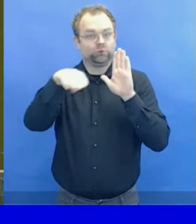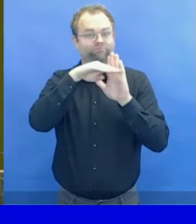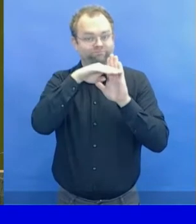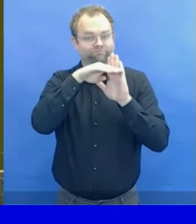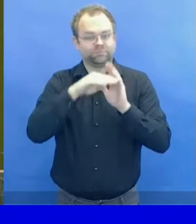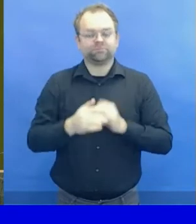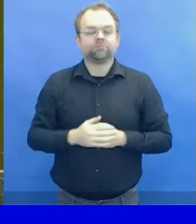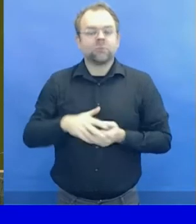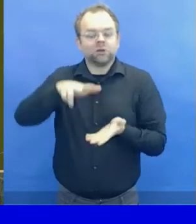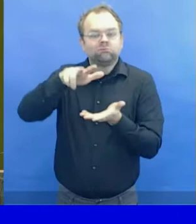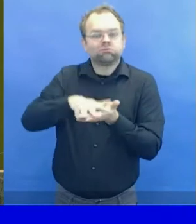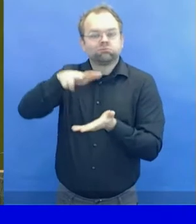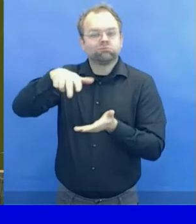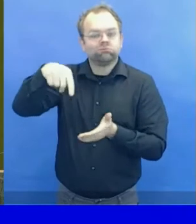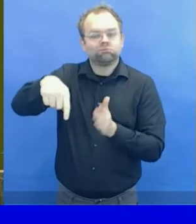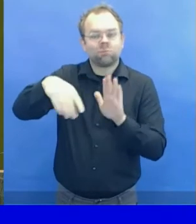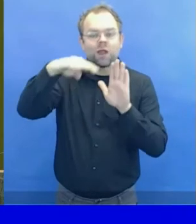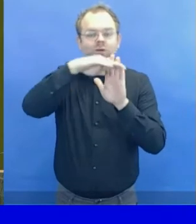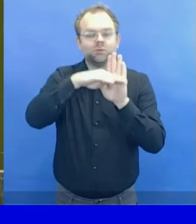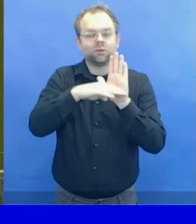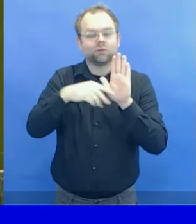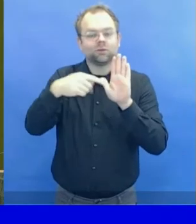2020 slash one.